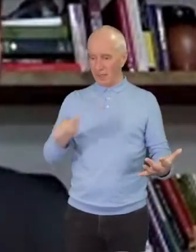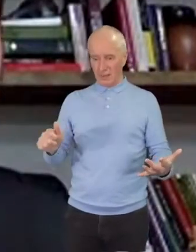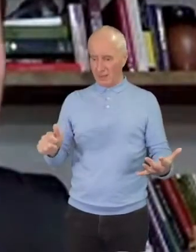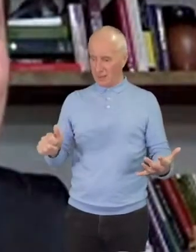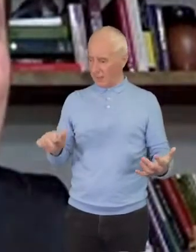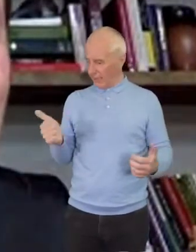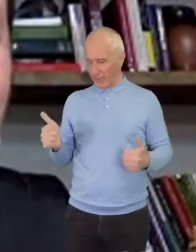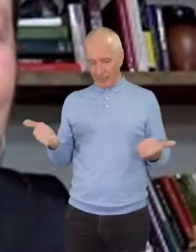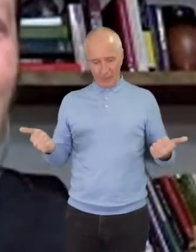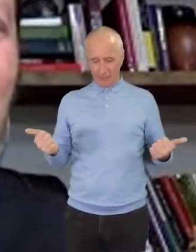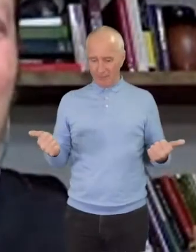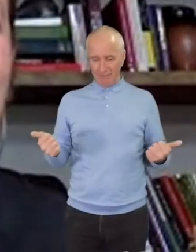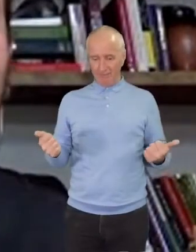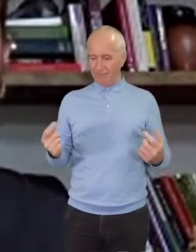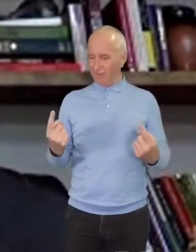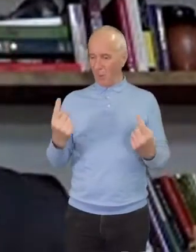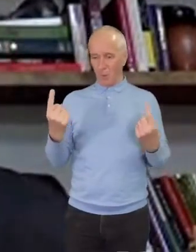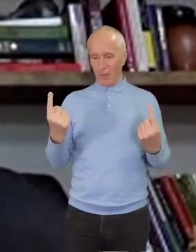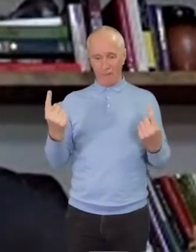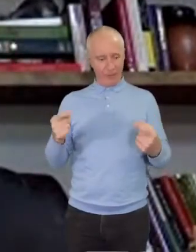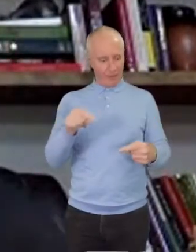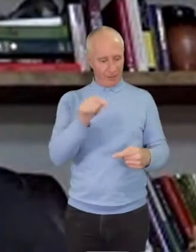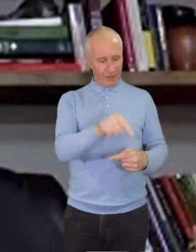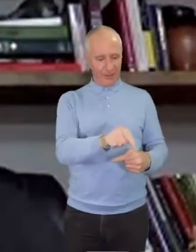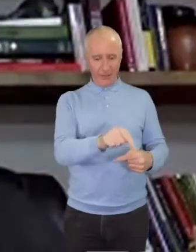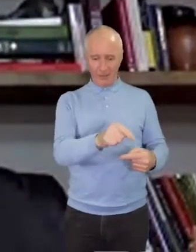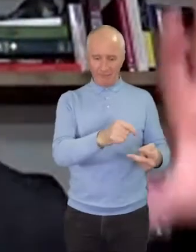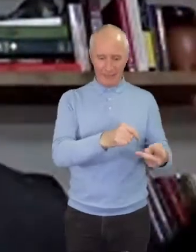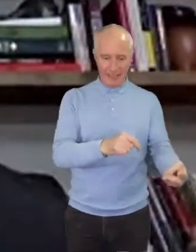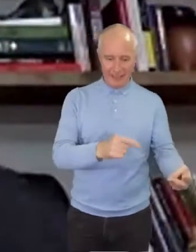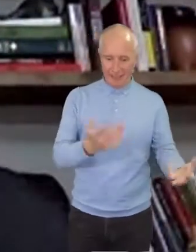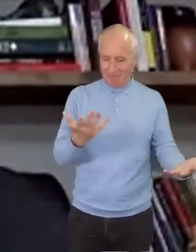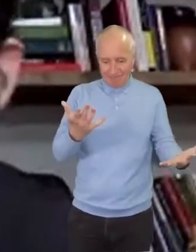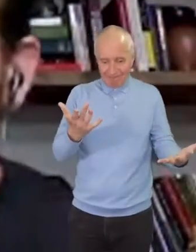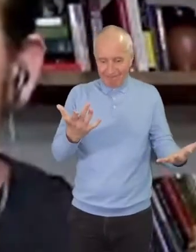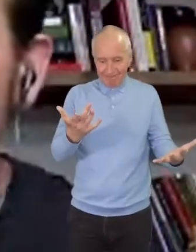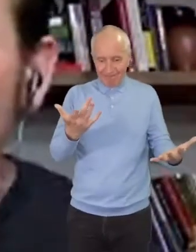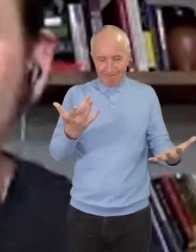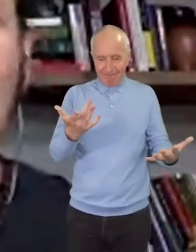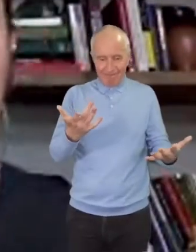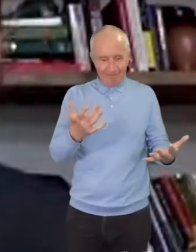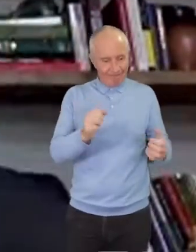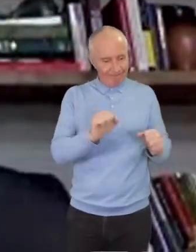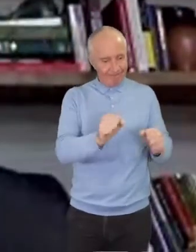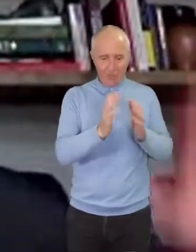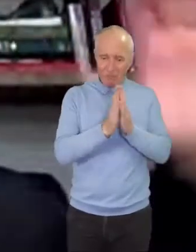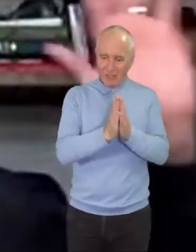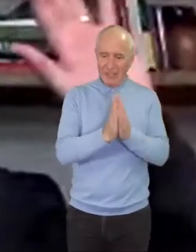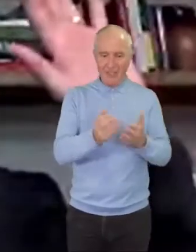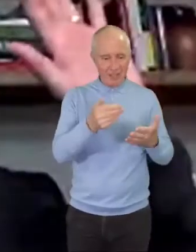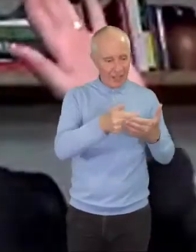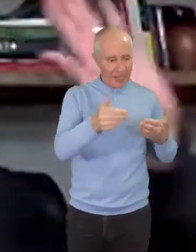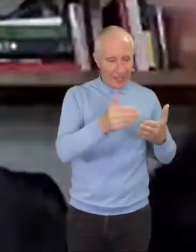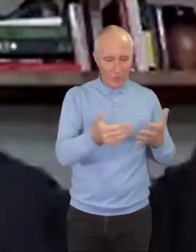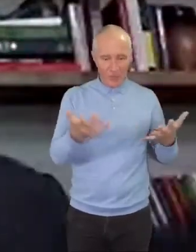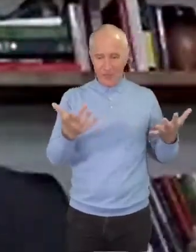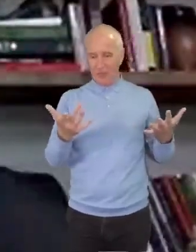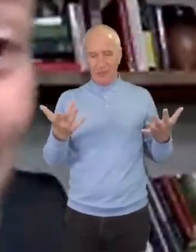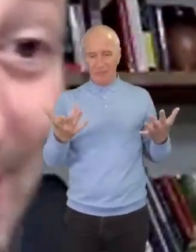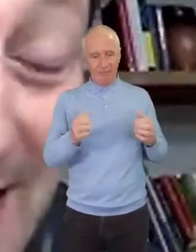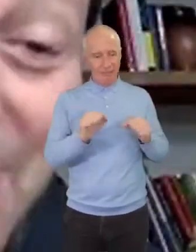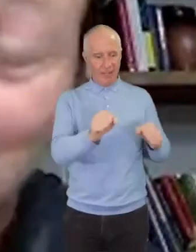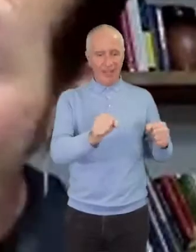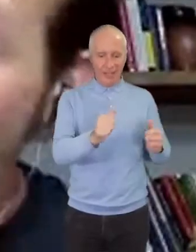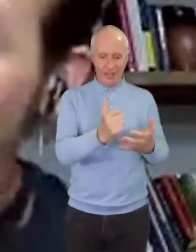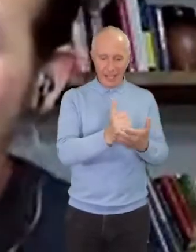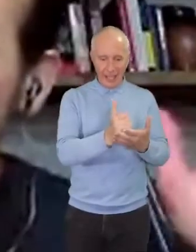is in that ditch is my neighbor. We don't know what their religion is, what their language is. We don't even know their sexual